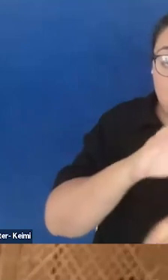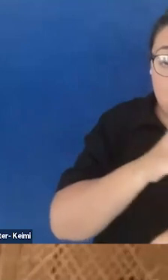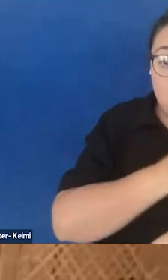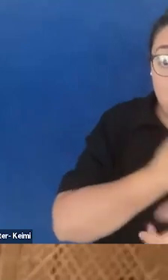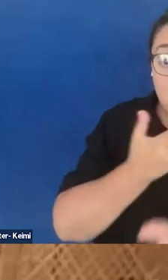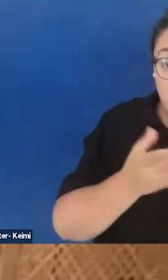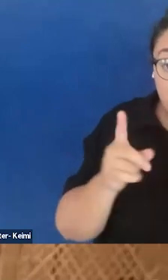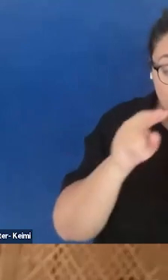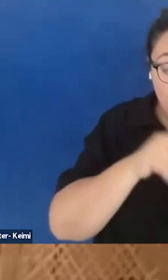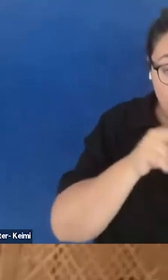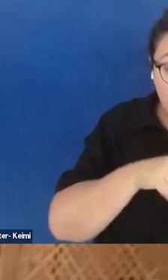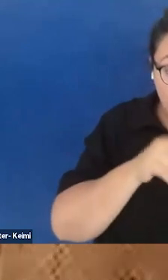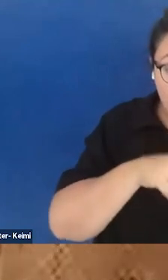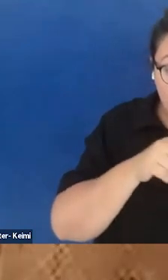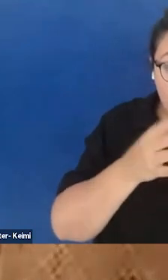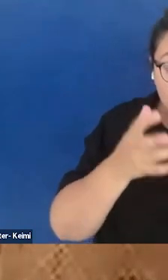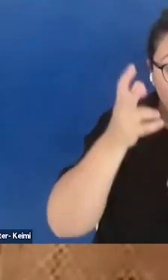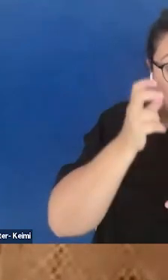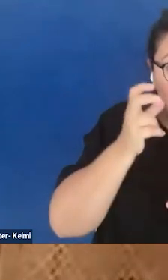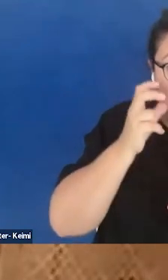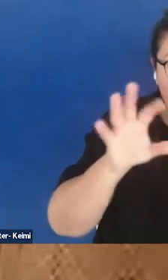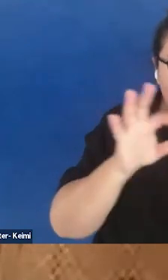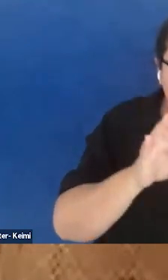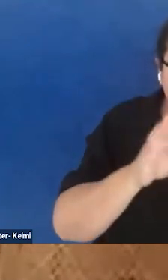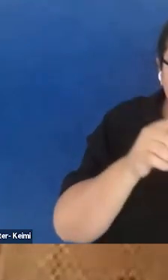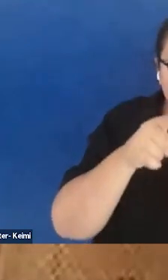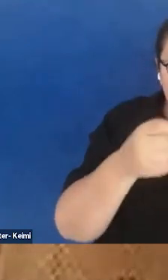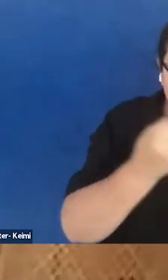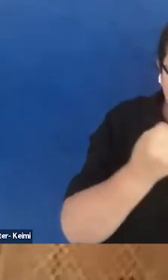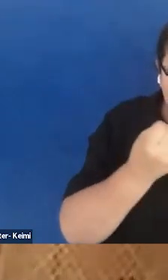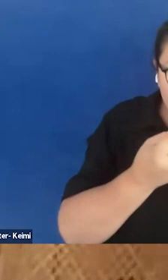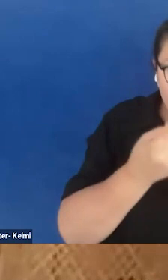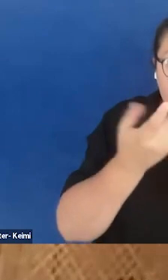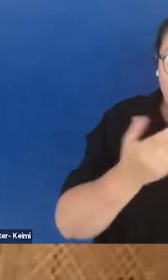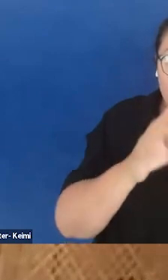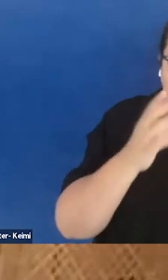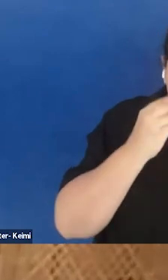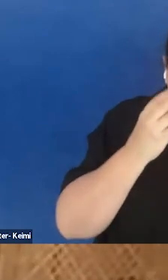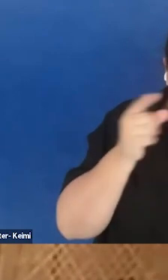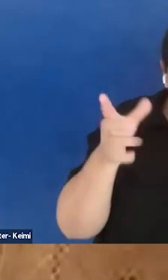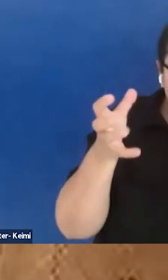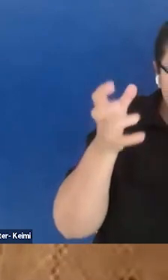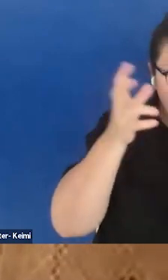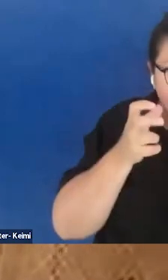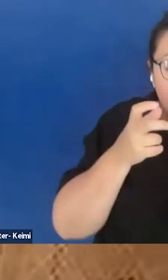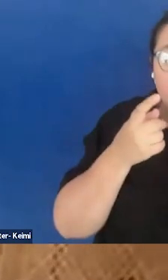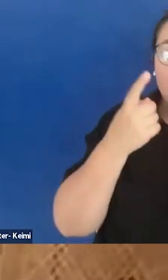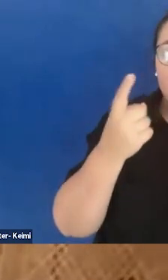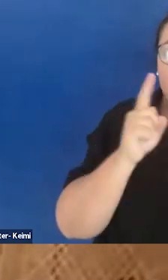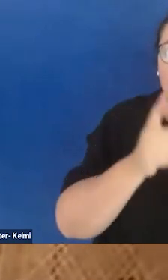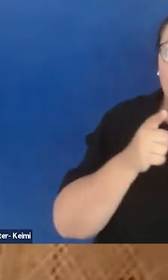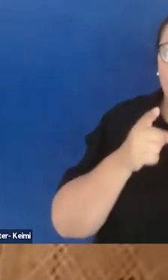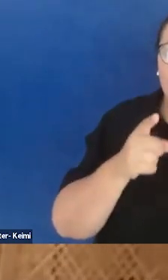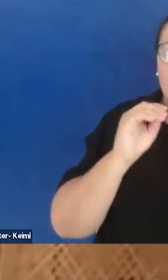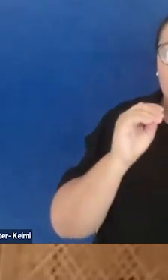might want to hear your messages of solidarity, maybe your experiences, right? There was a moment in the teaching kind of similar to this,